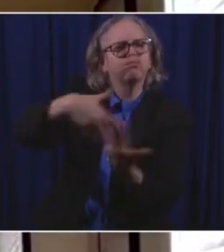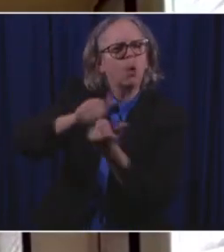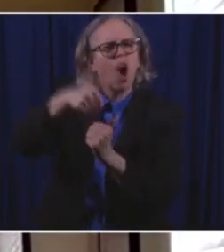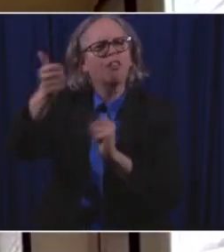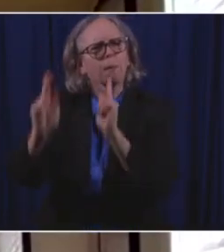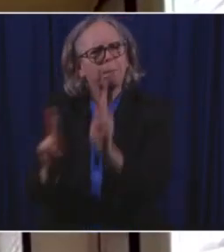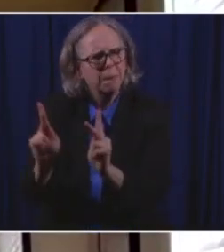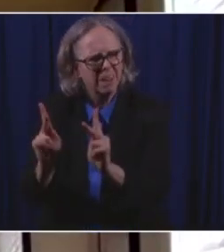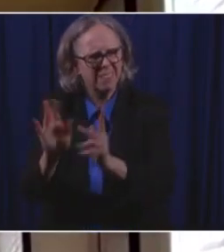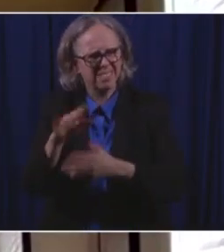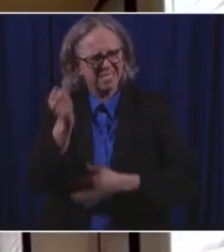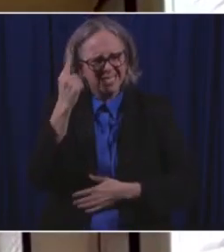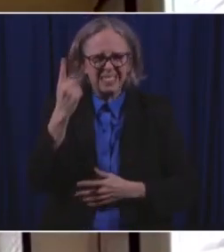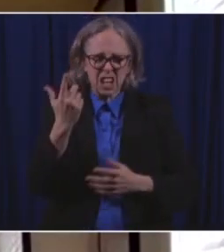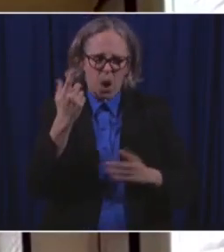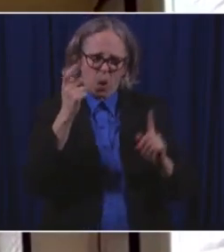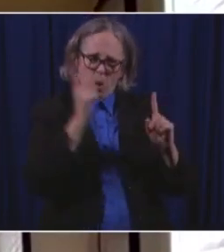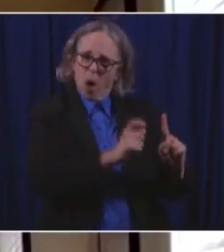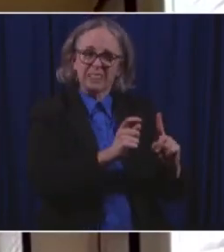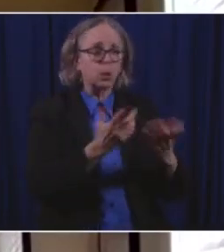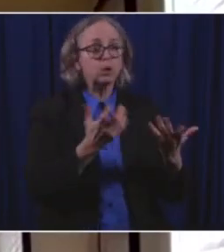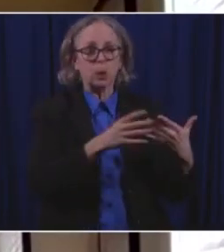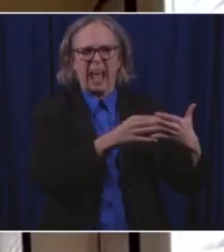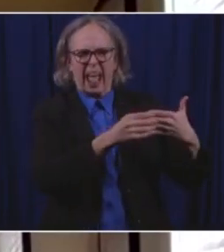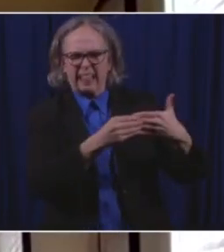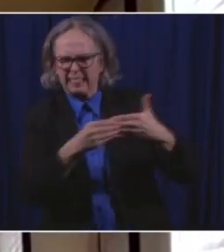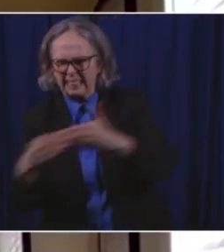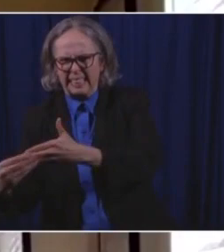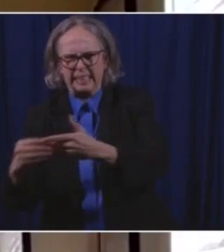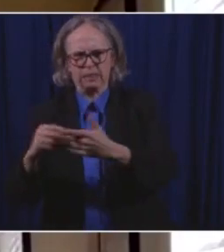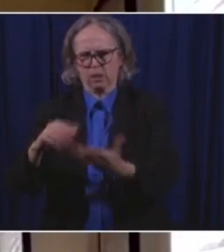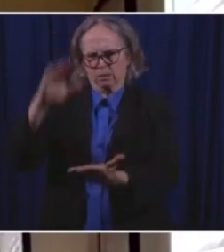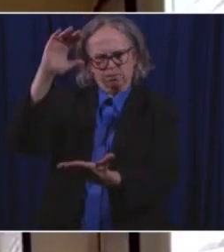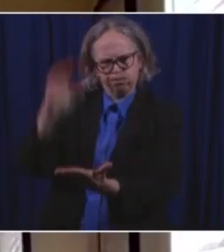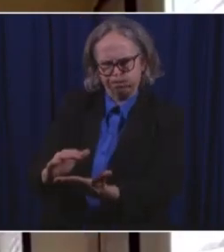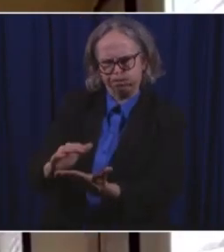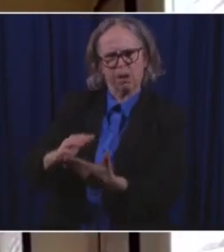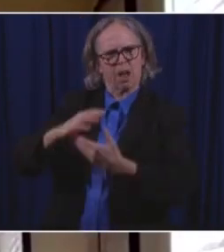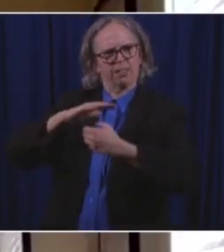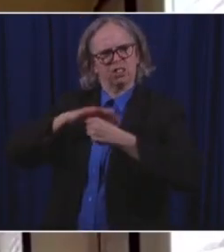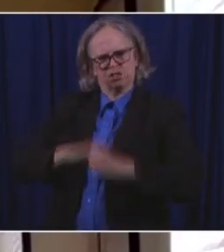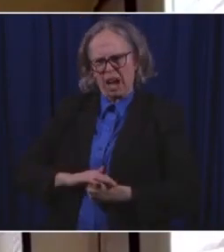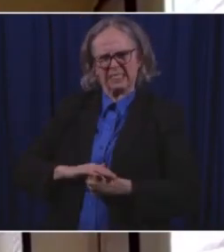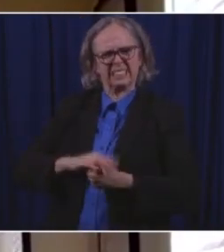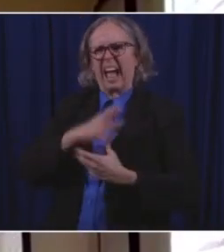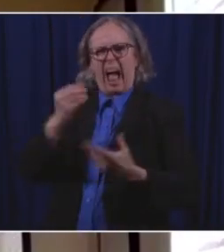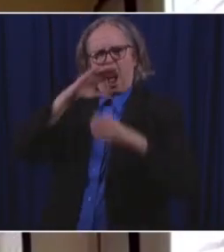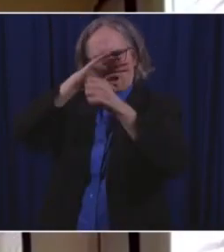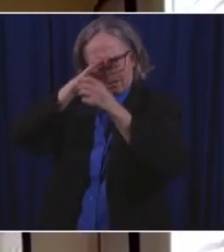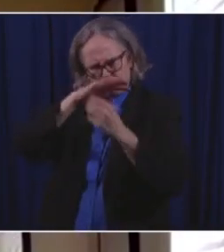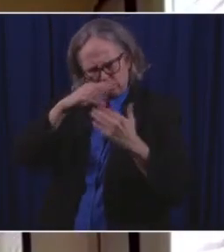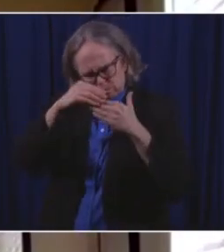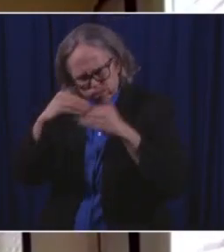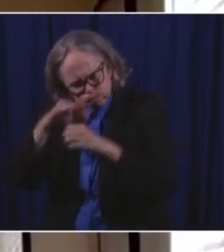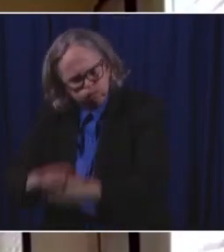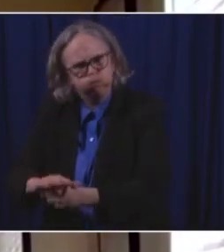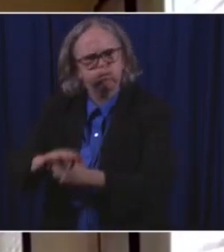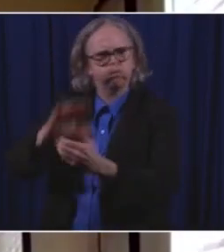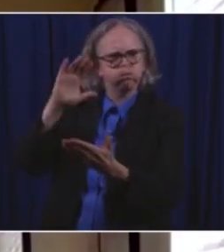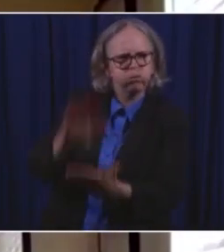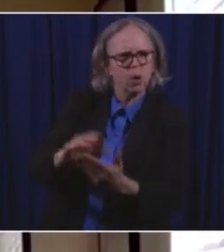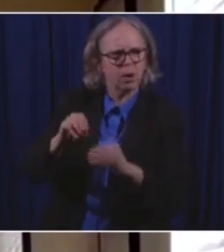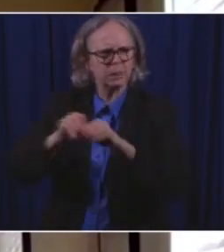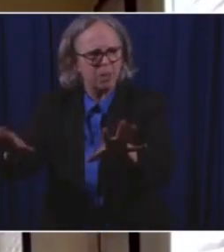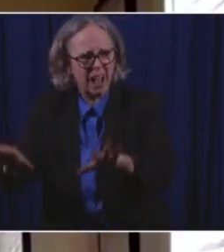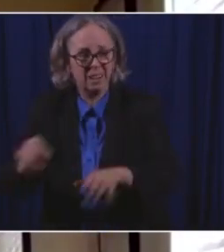that it can help us reduce the transmission of this disease. When you quarantine, you are